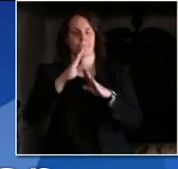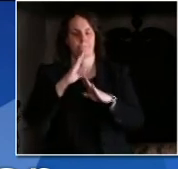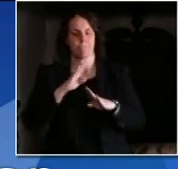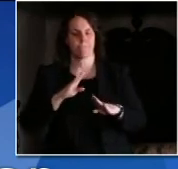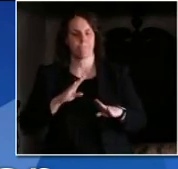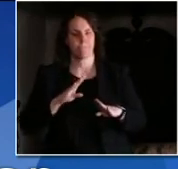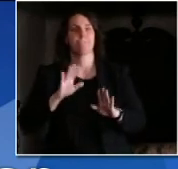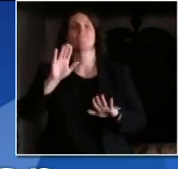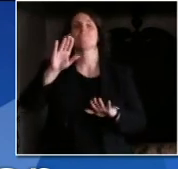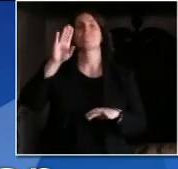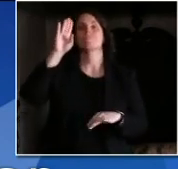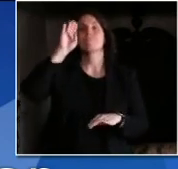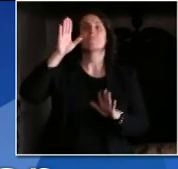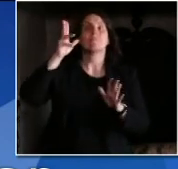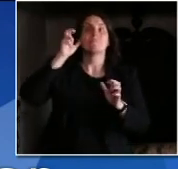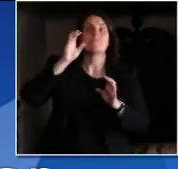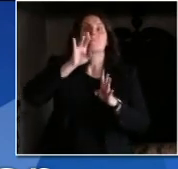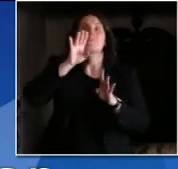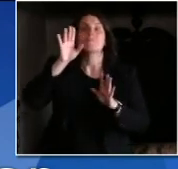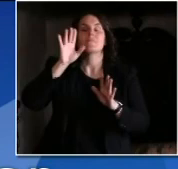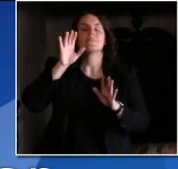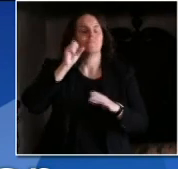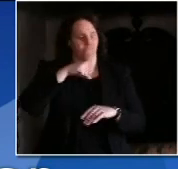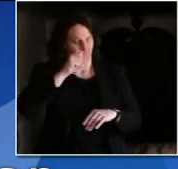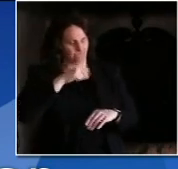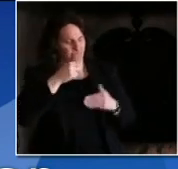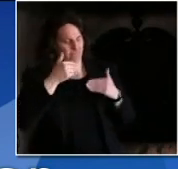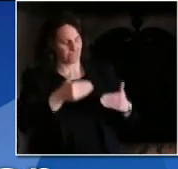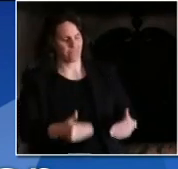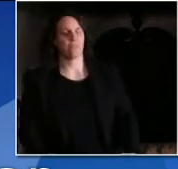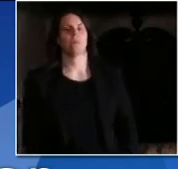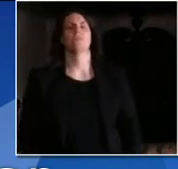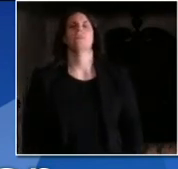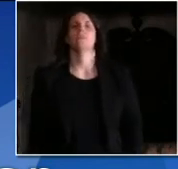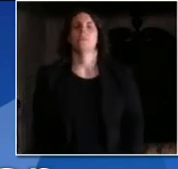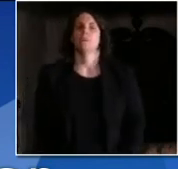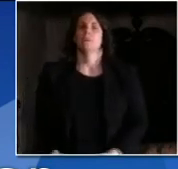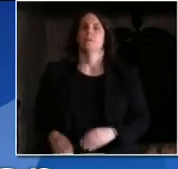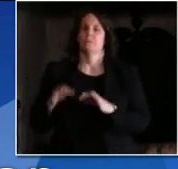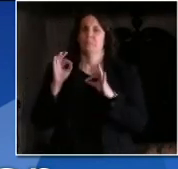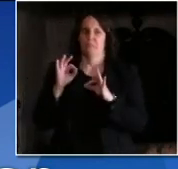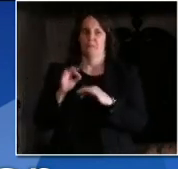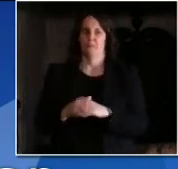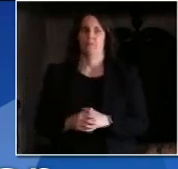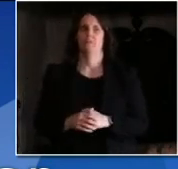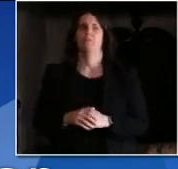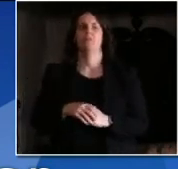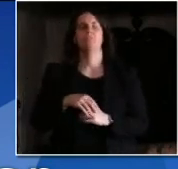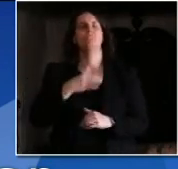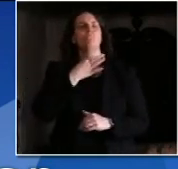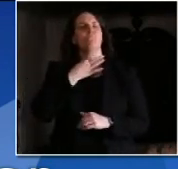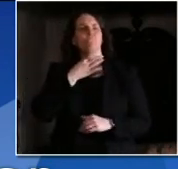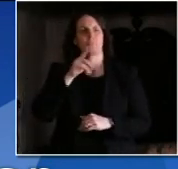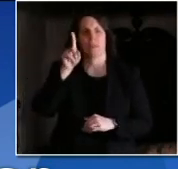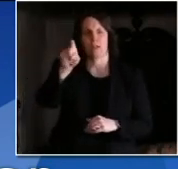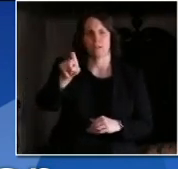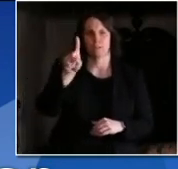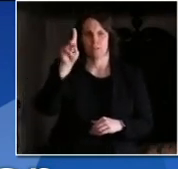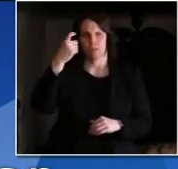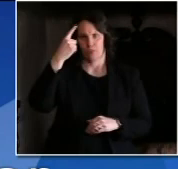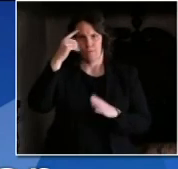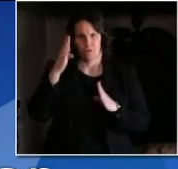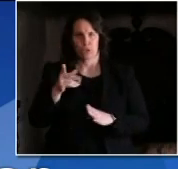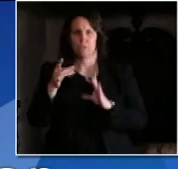yes can you hear me yes we can perfect governor actually this is kind of a follow-up to the question that was just